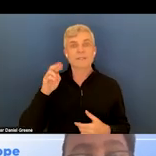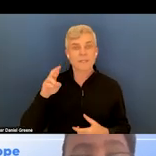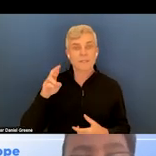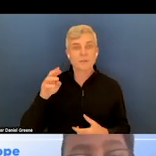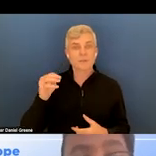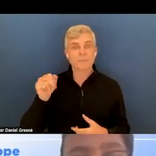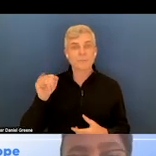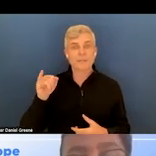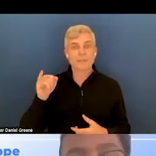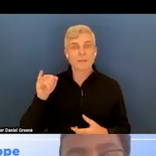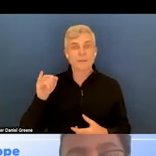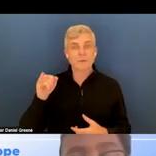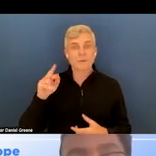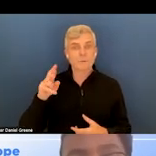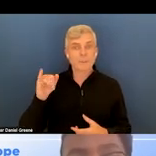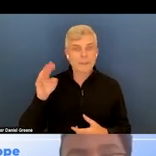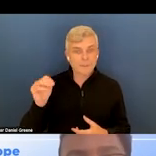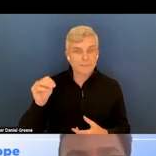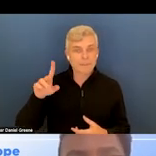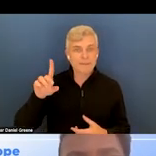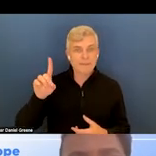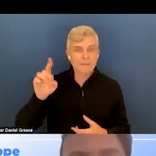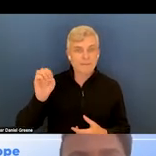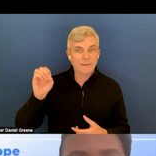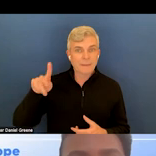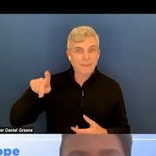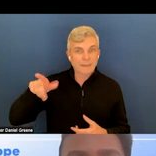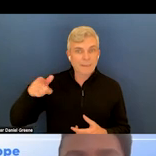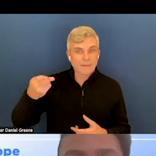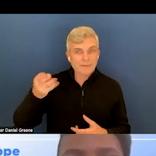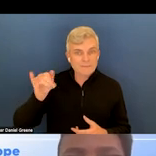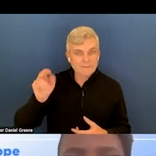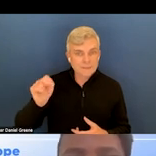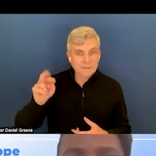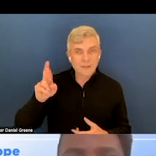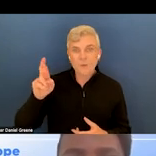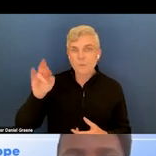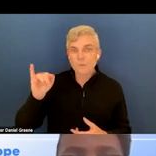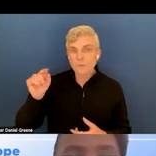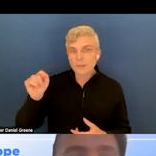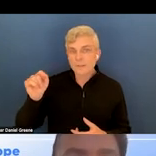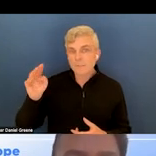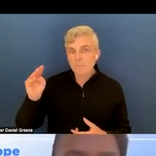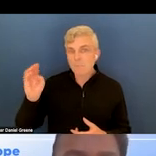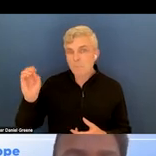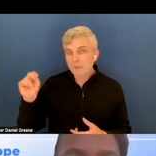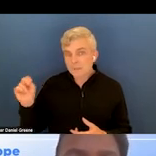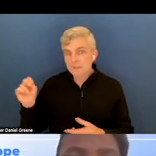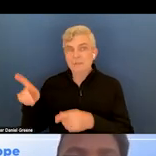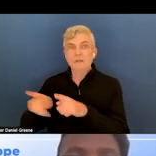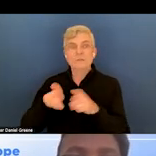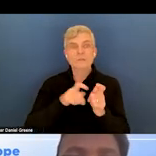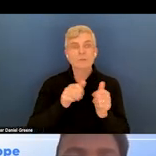Delphin-Rittman coming next week as 988 goes live, and that will be hosted with David Covington,